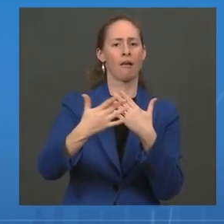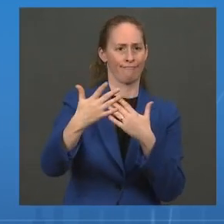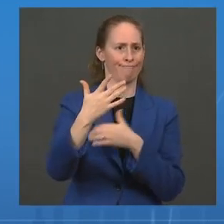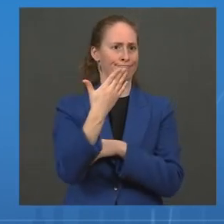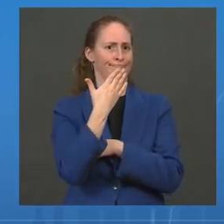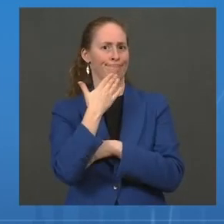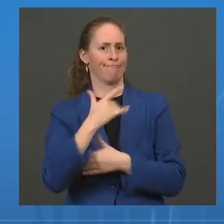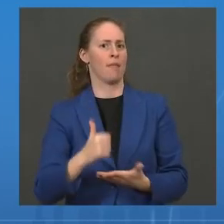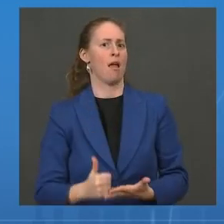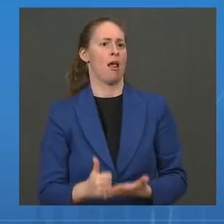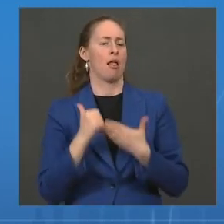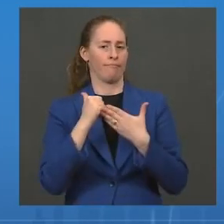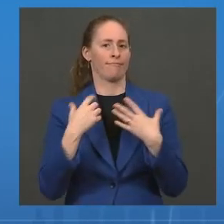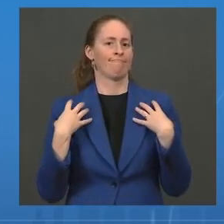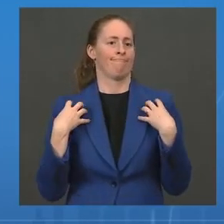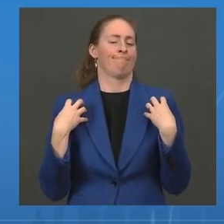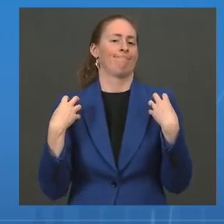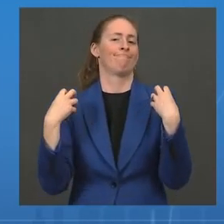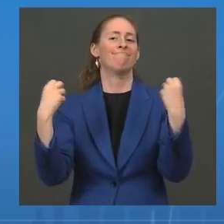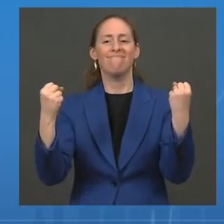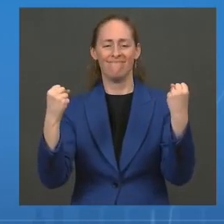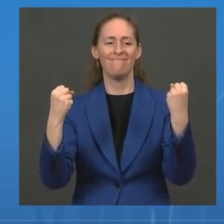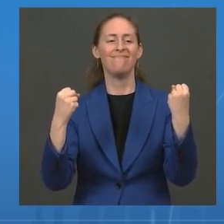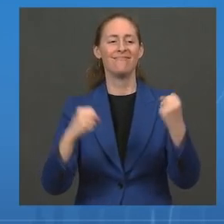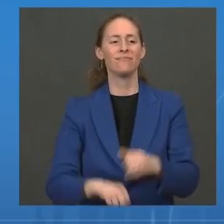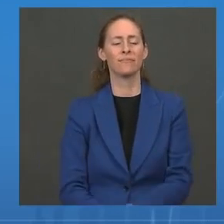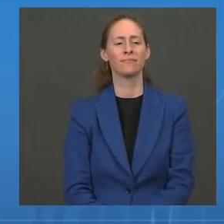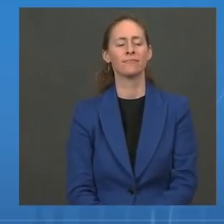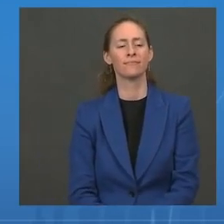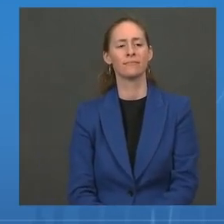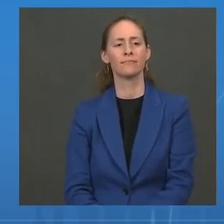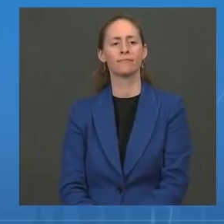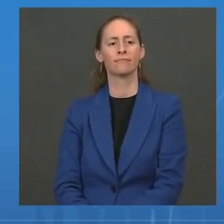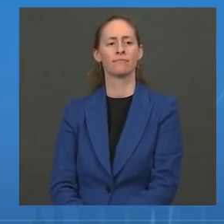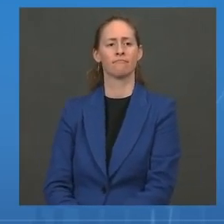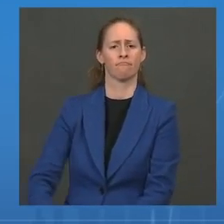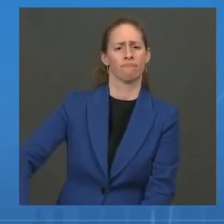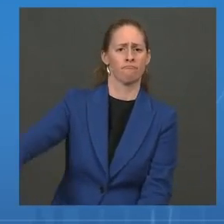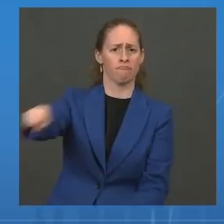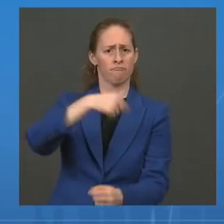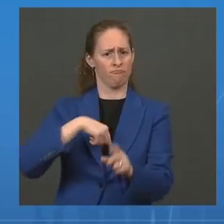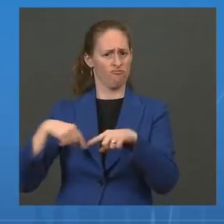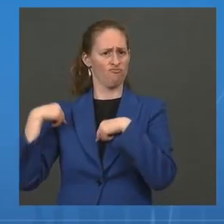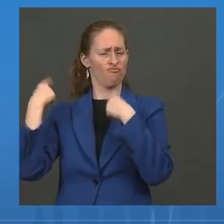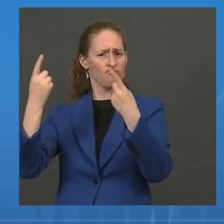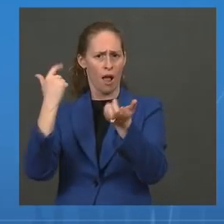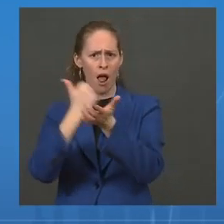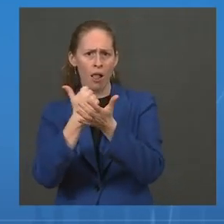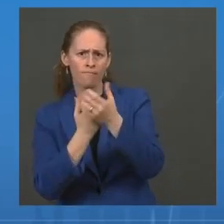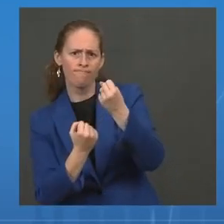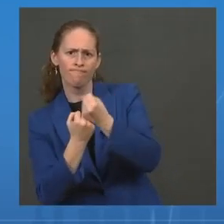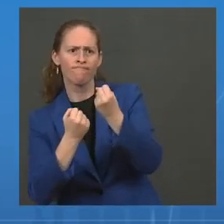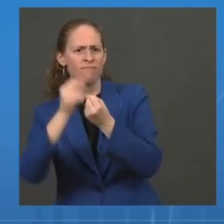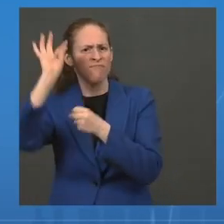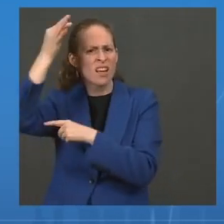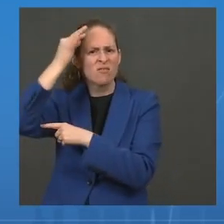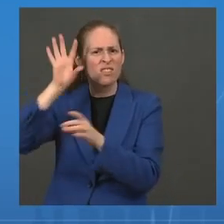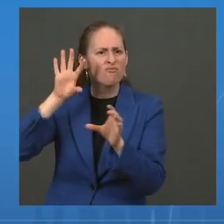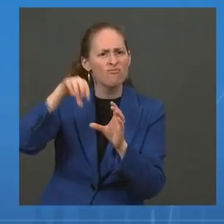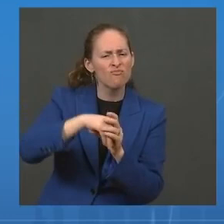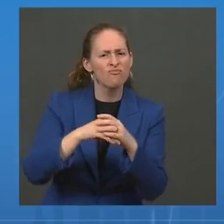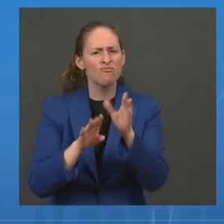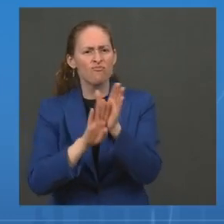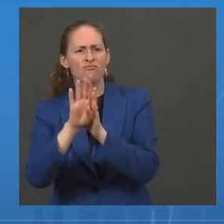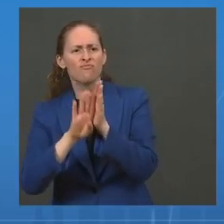next slide. The U.S. did play a role in the development. For example, early consultations with